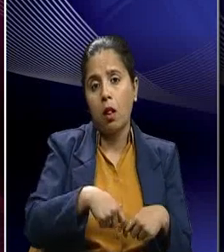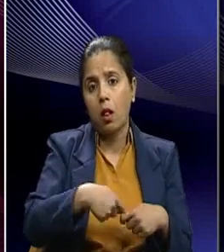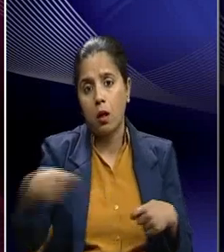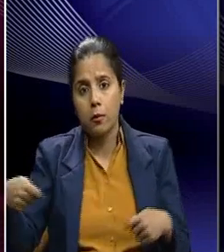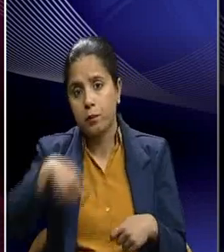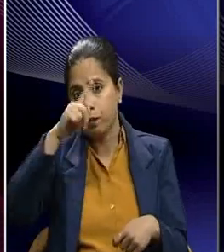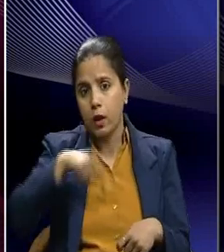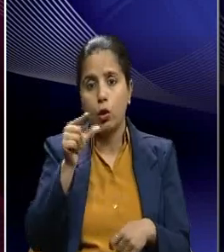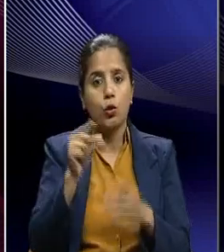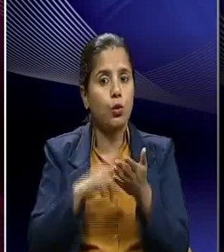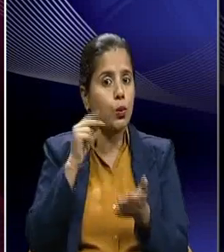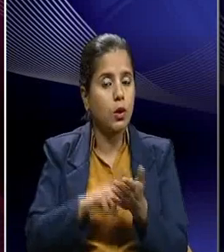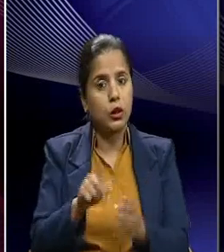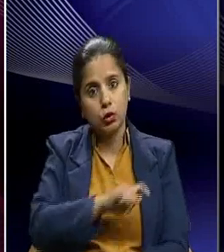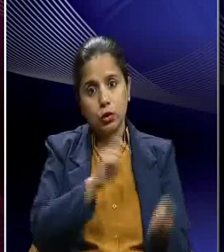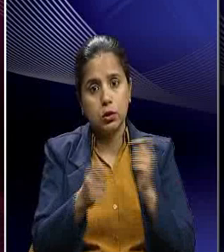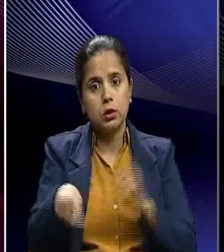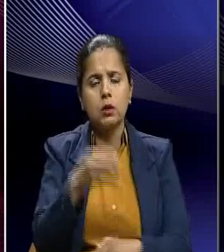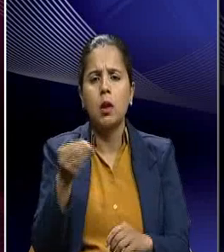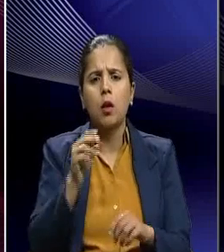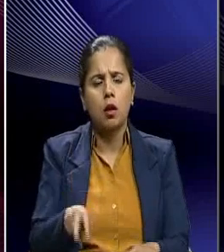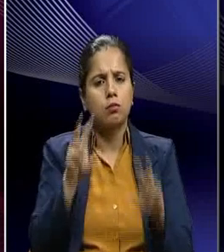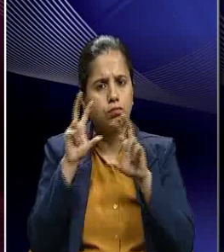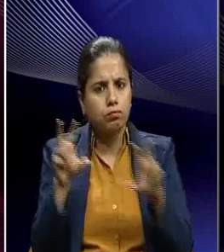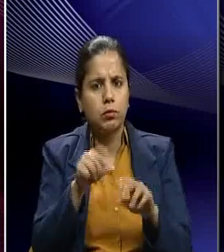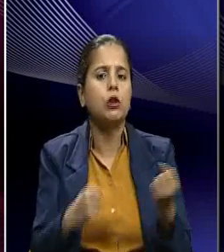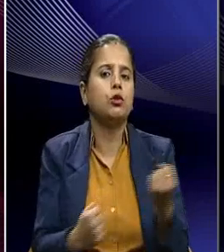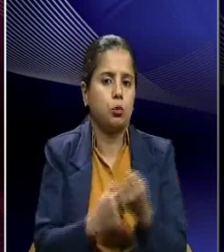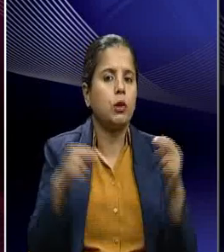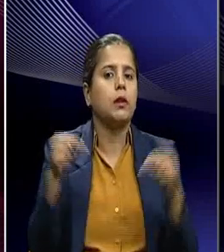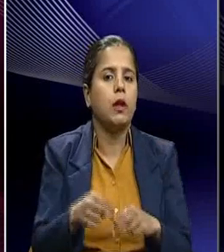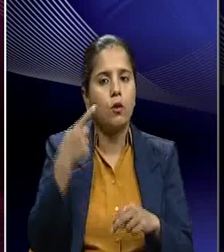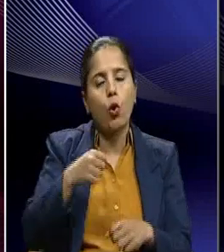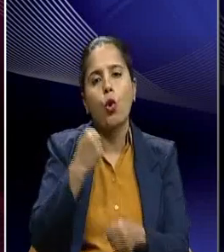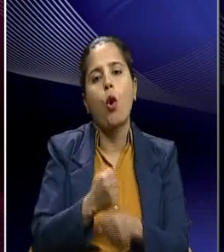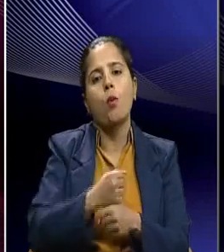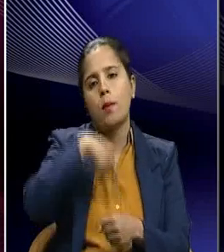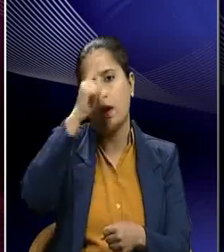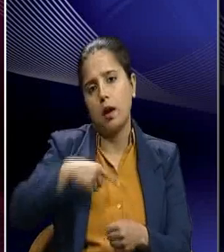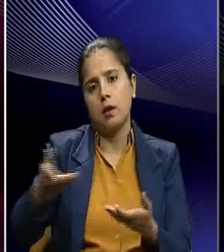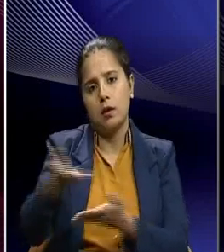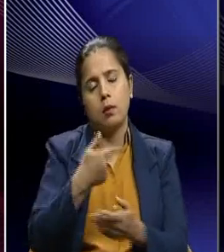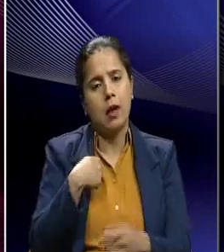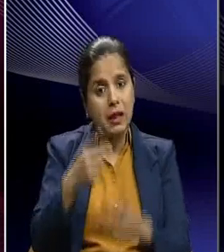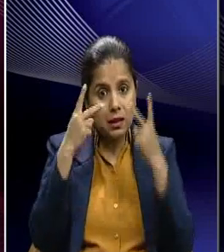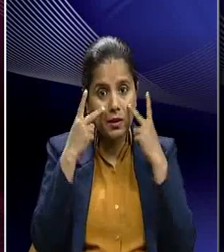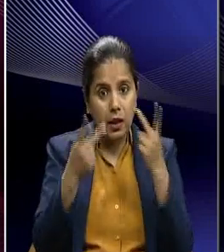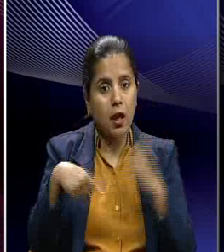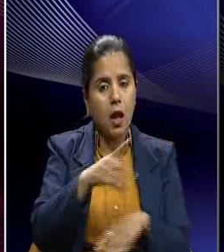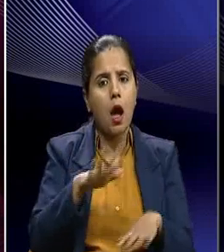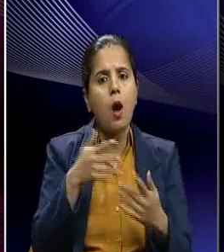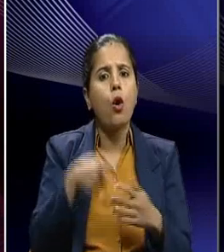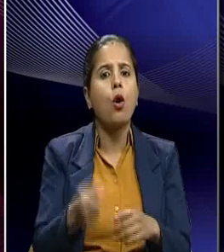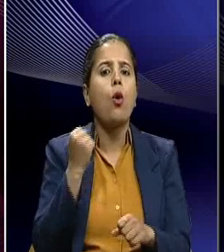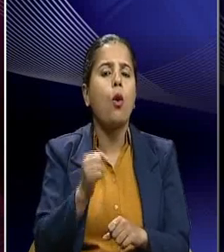union, they will be providing some kind of monetary support by the government of India. And we see how the geographical,